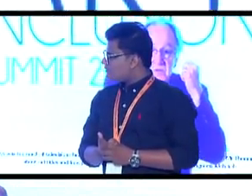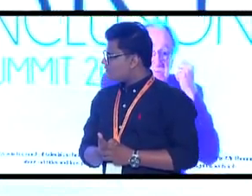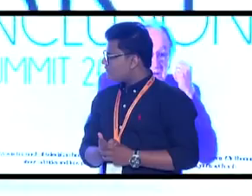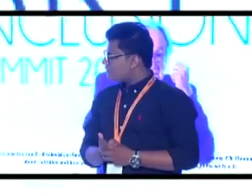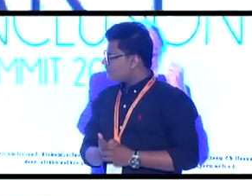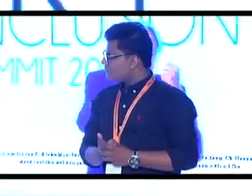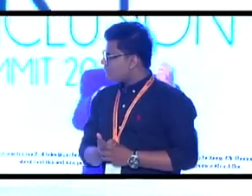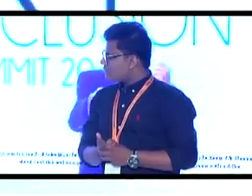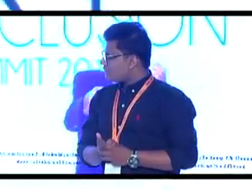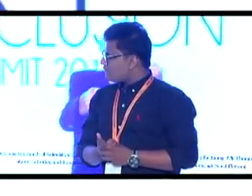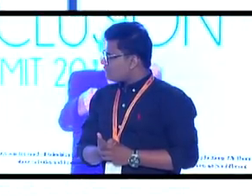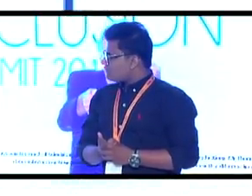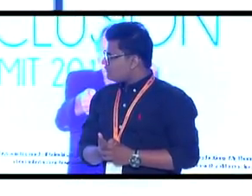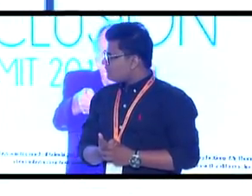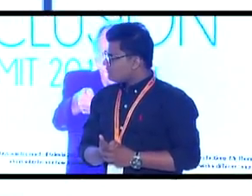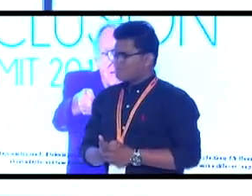punch the mute button.